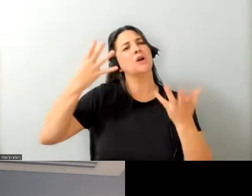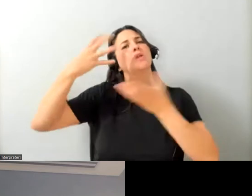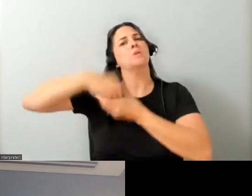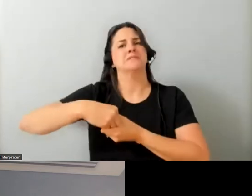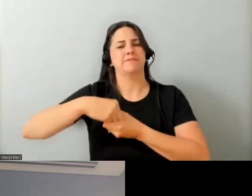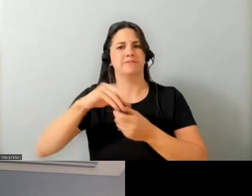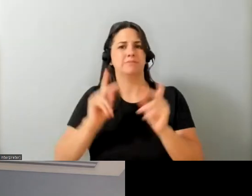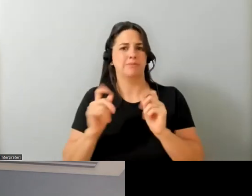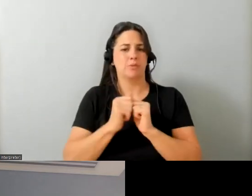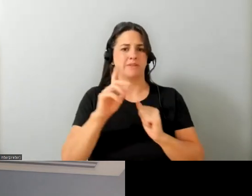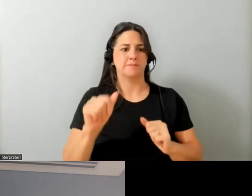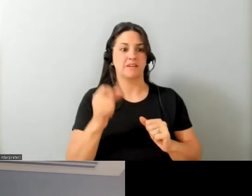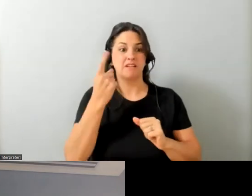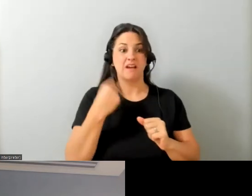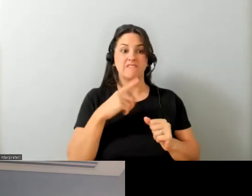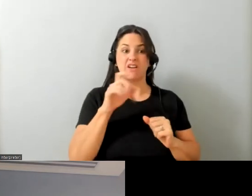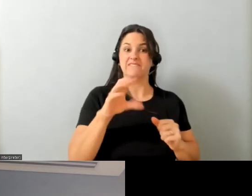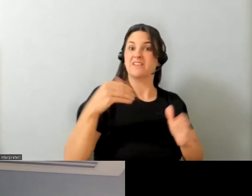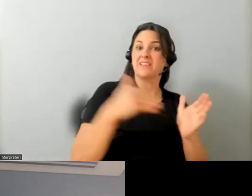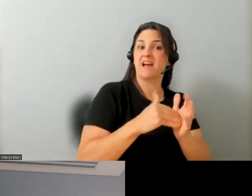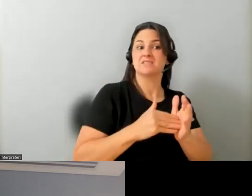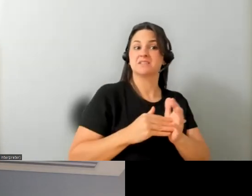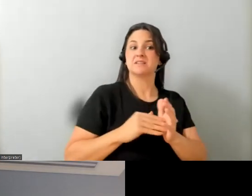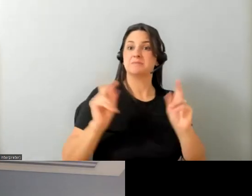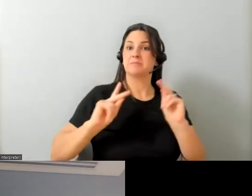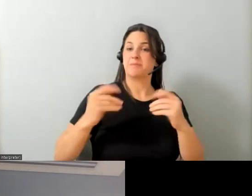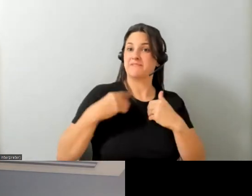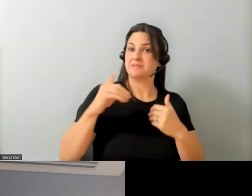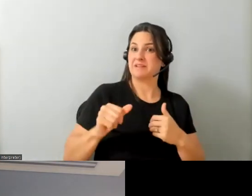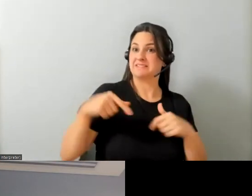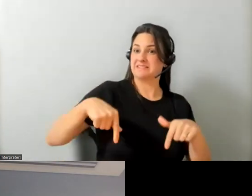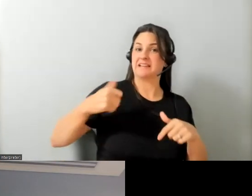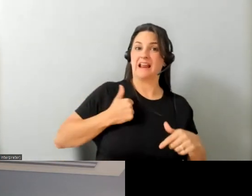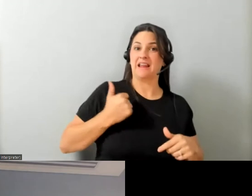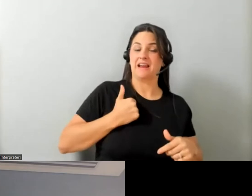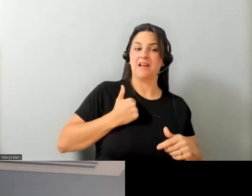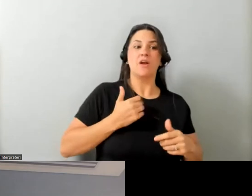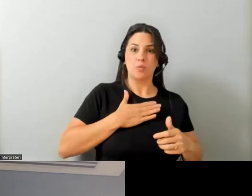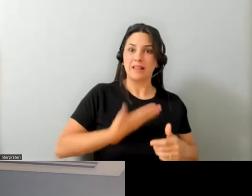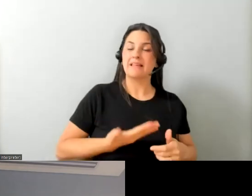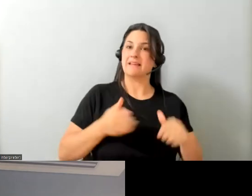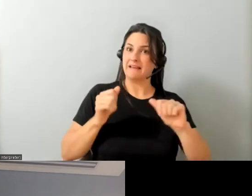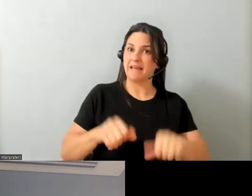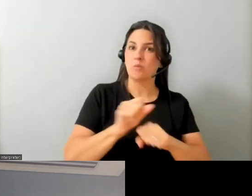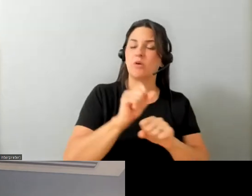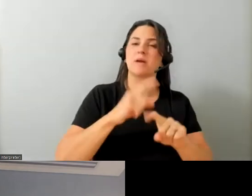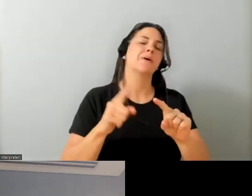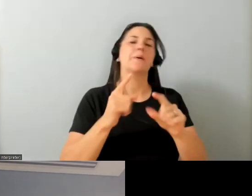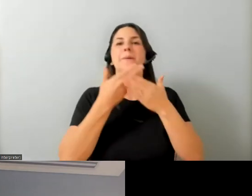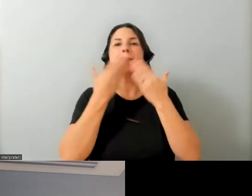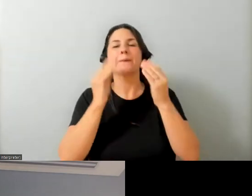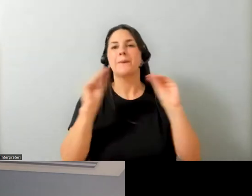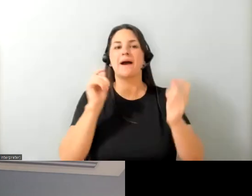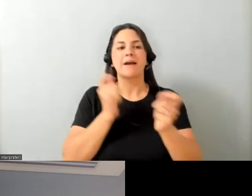000 canadians with disabilities that are able to work and are willing to work they just don't have the accommodations